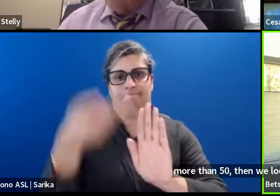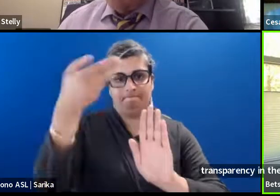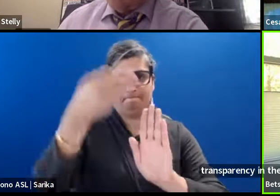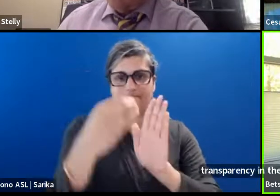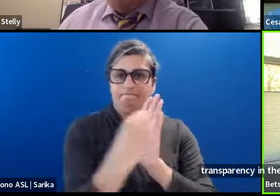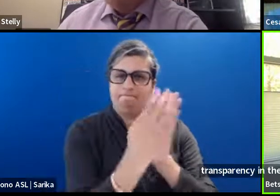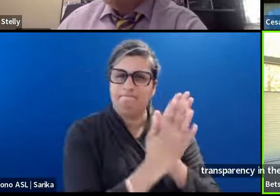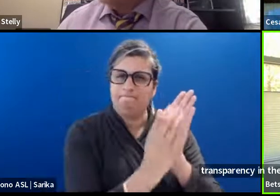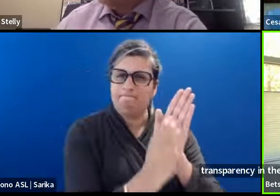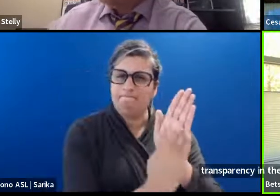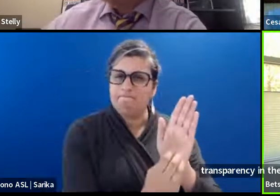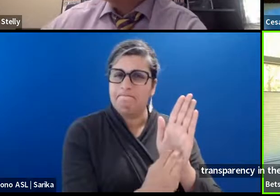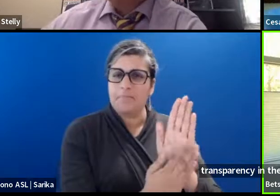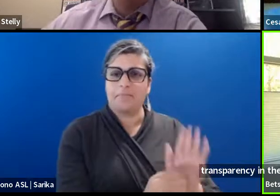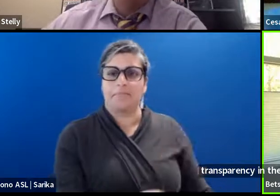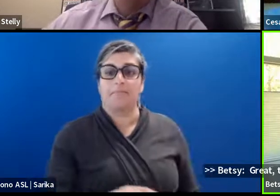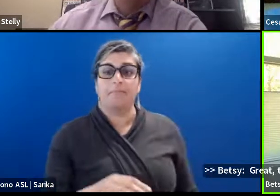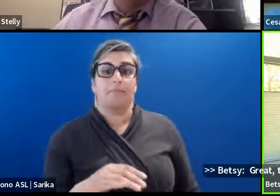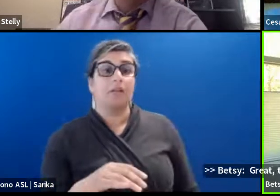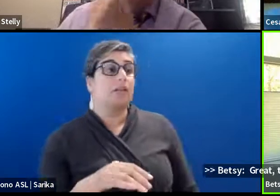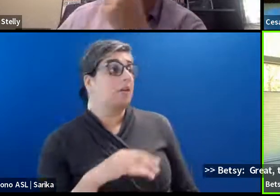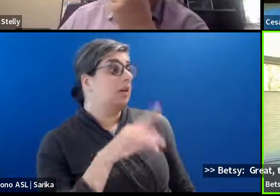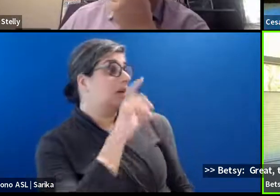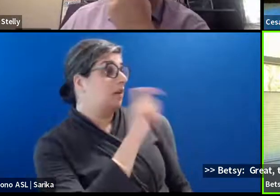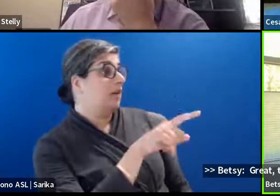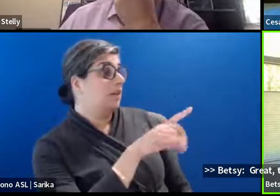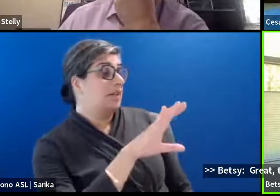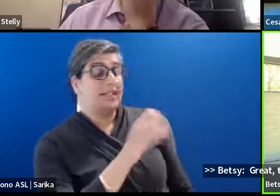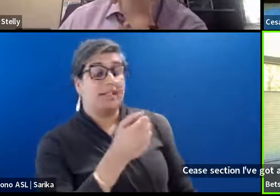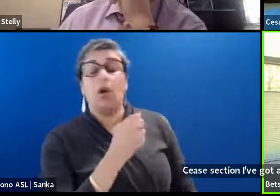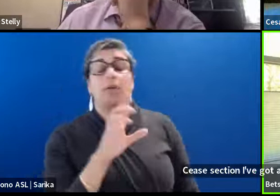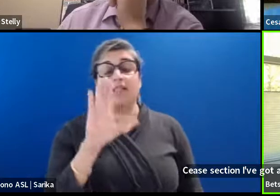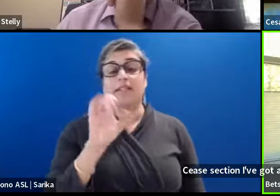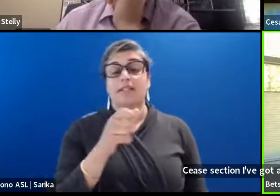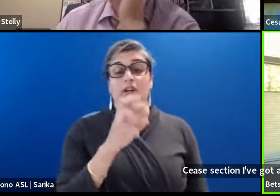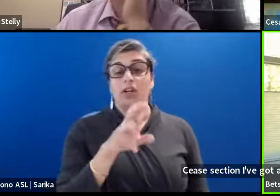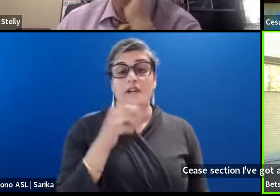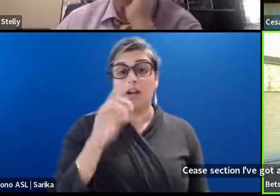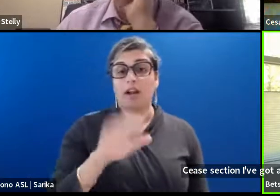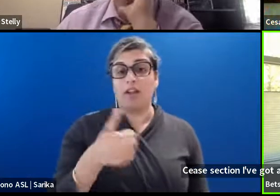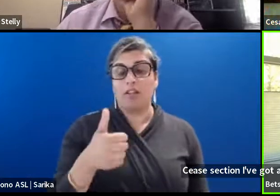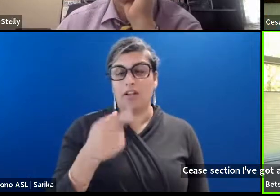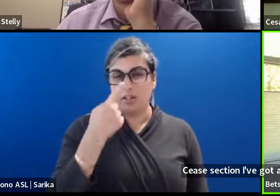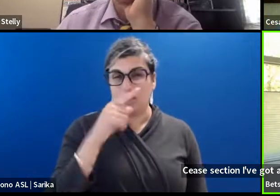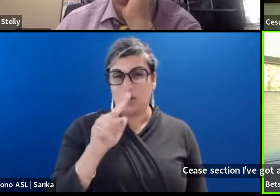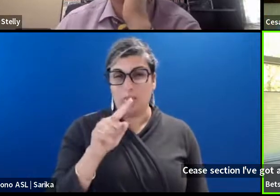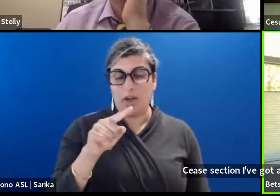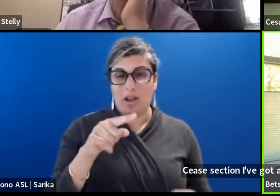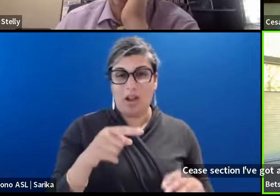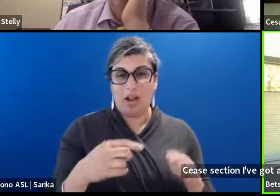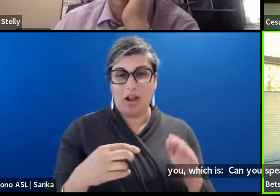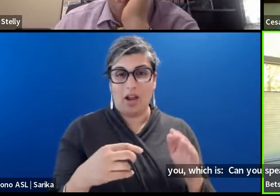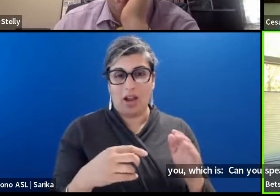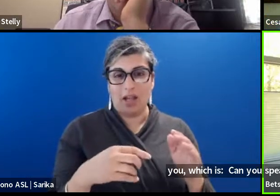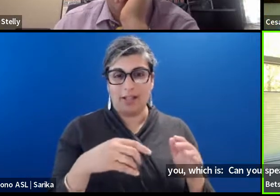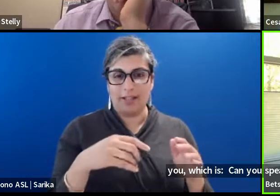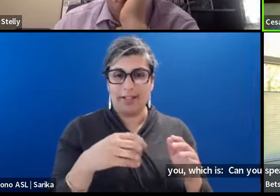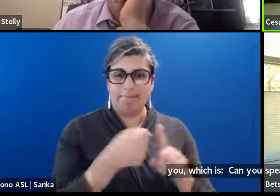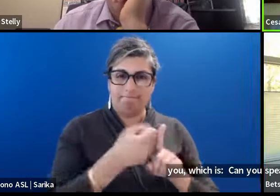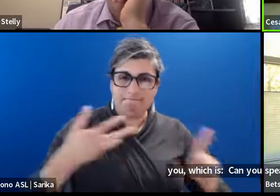Thank you. Cesar, I've got another one for you, which is, can you speak to the diversity requirements in Illinois?